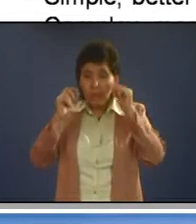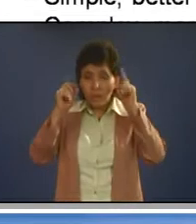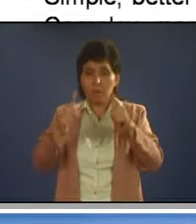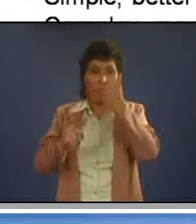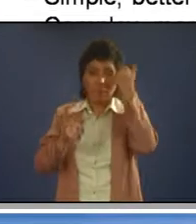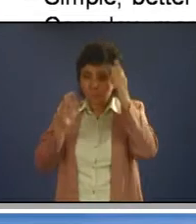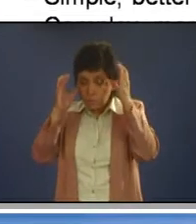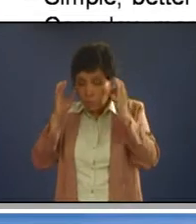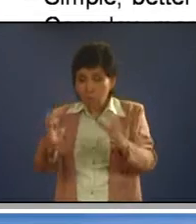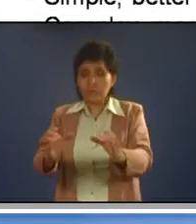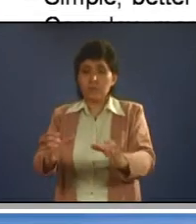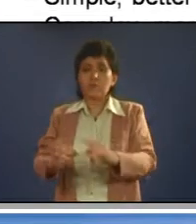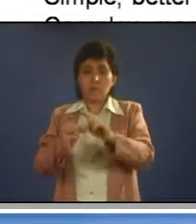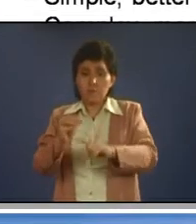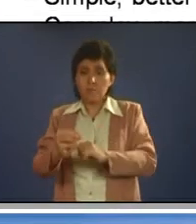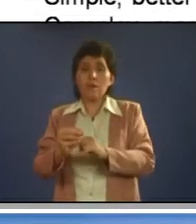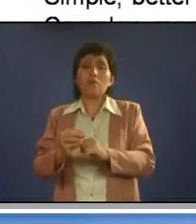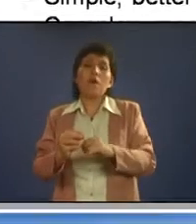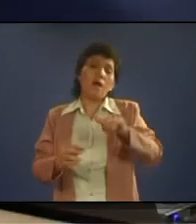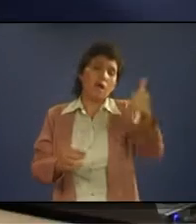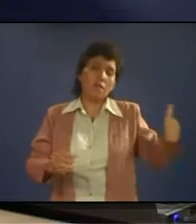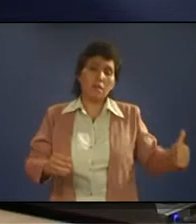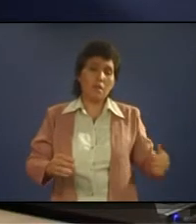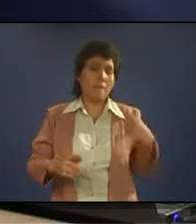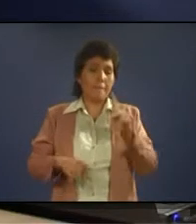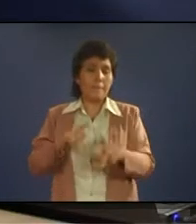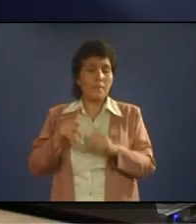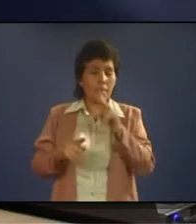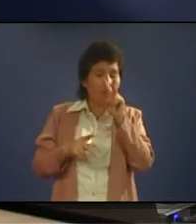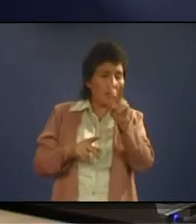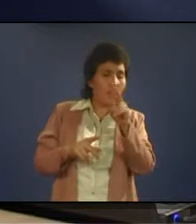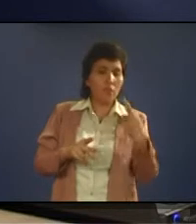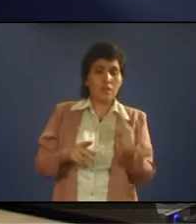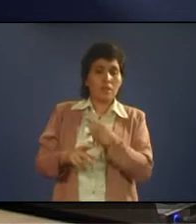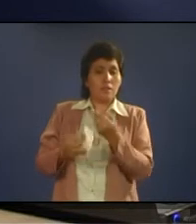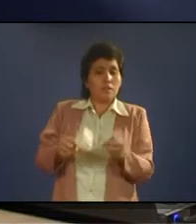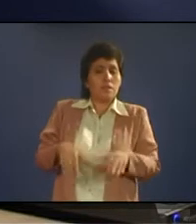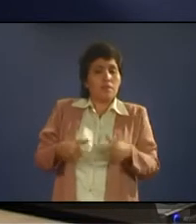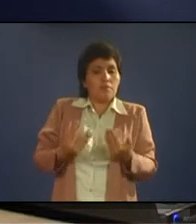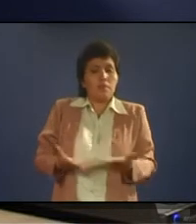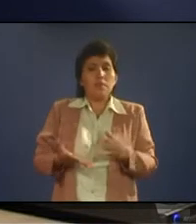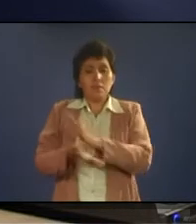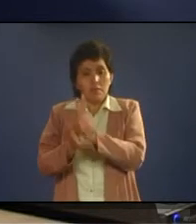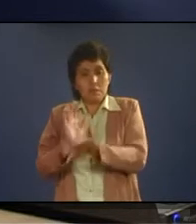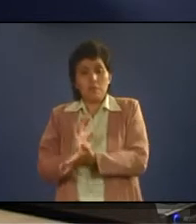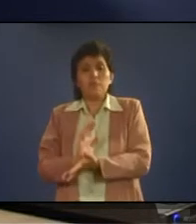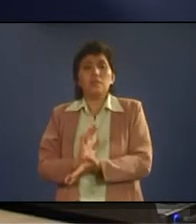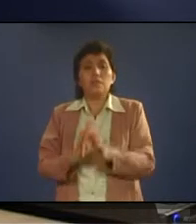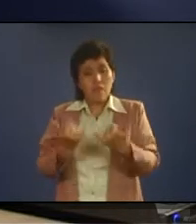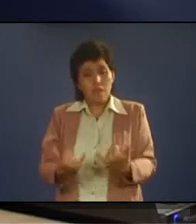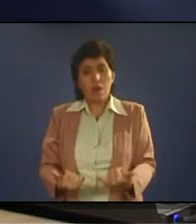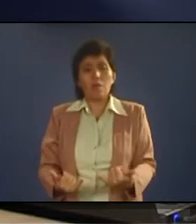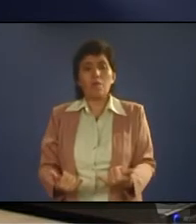also other people's evaluation towards us, okay? Now when people are present around you,